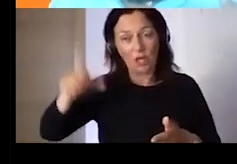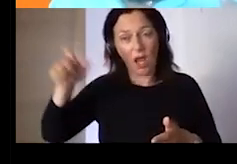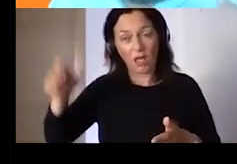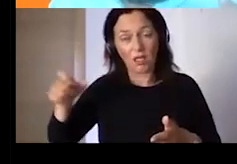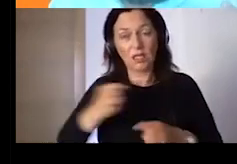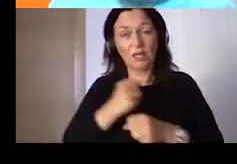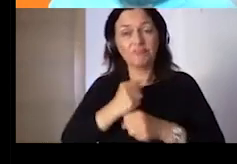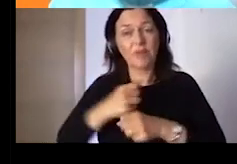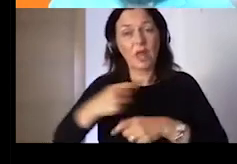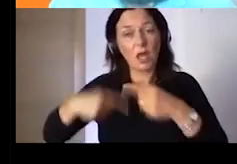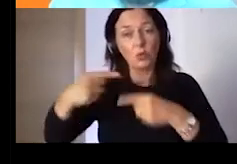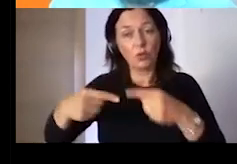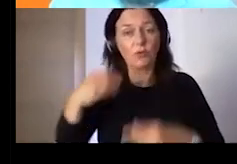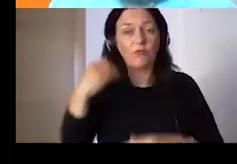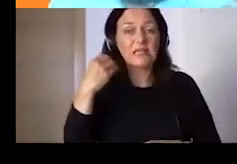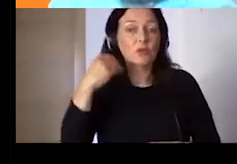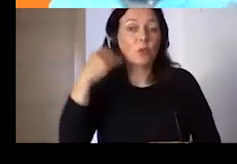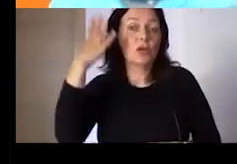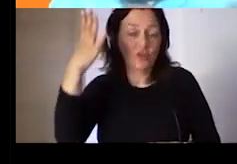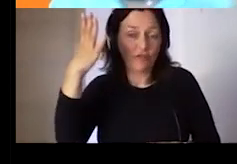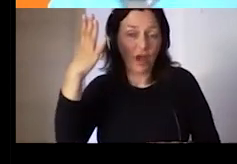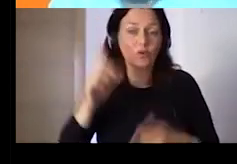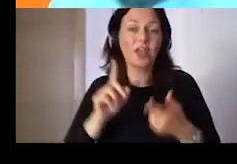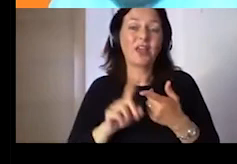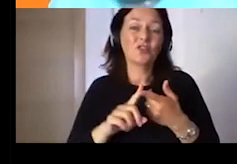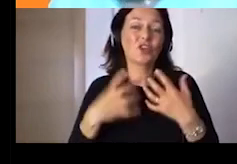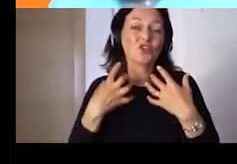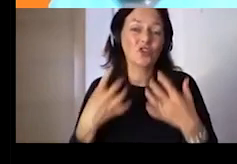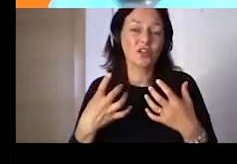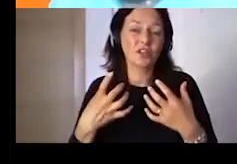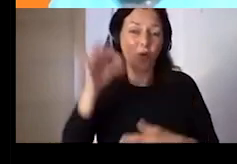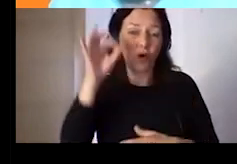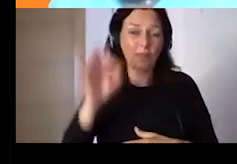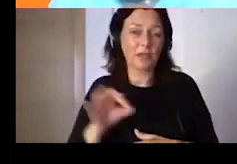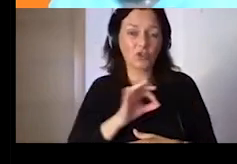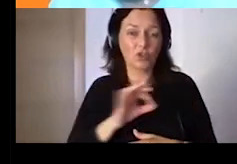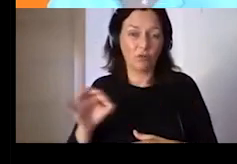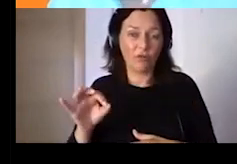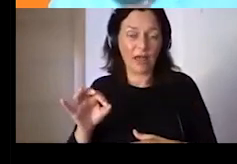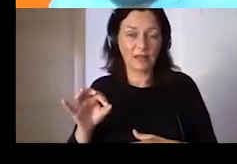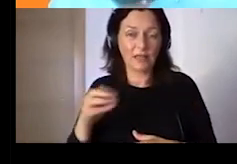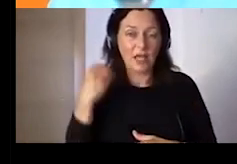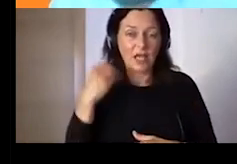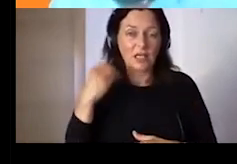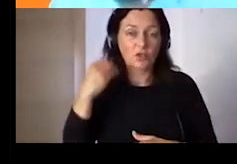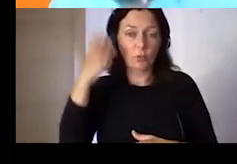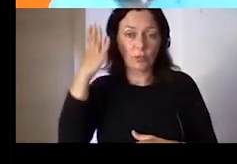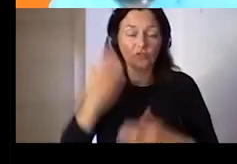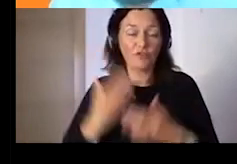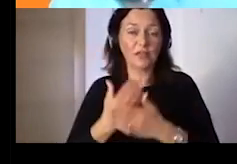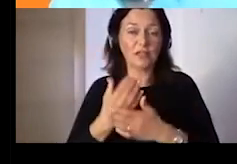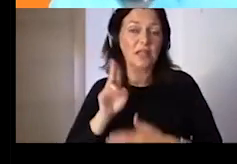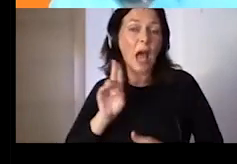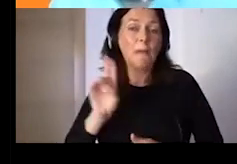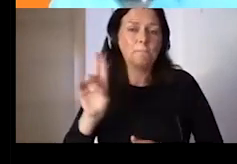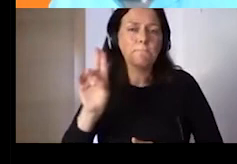any educational activity, you should do it in a forward-looking way, looking at 20, 30 years